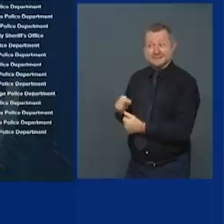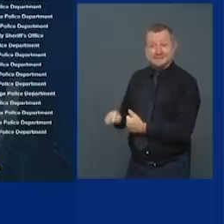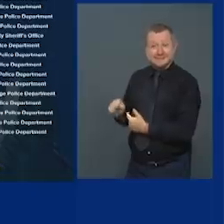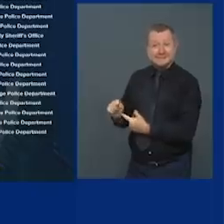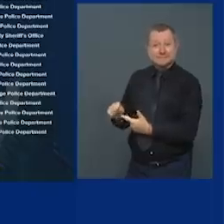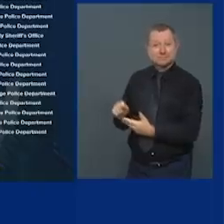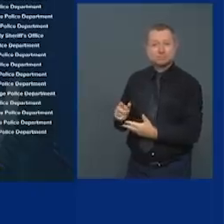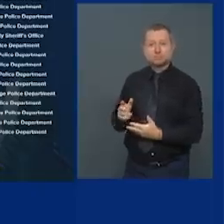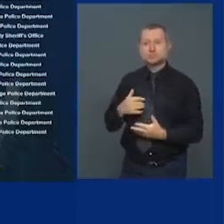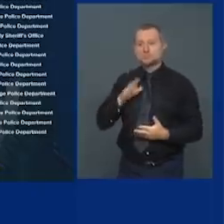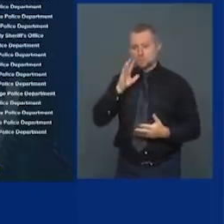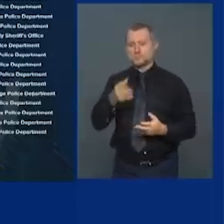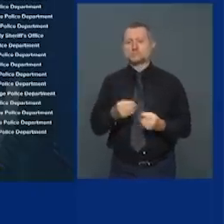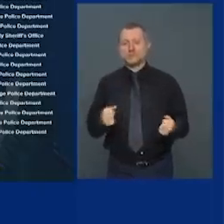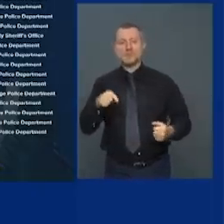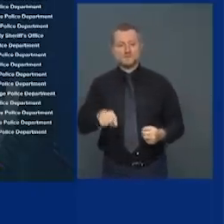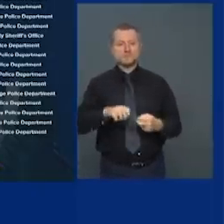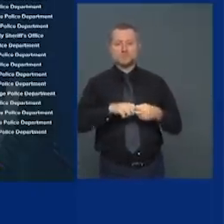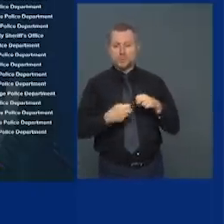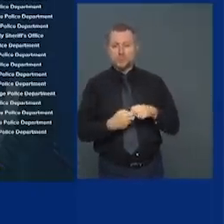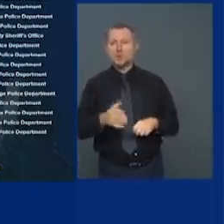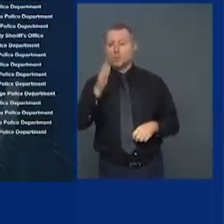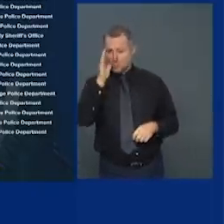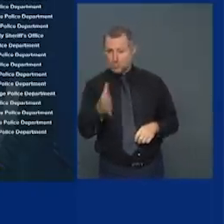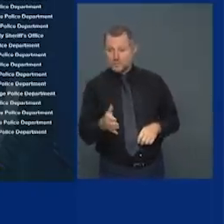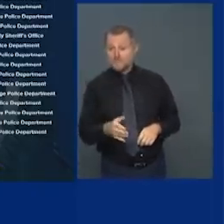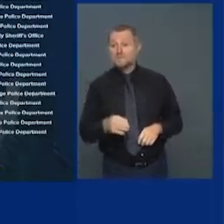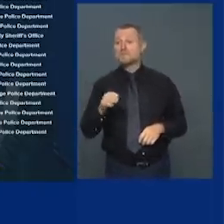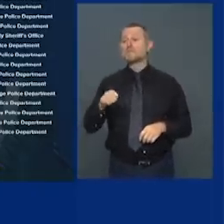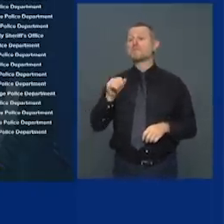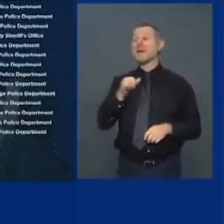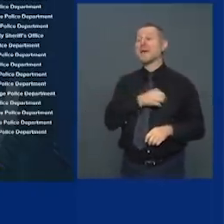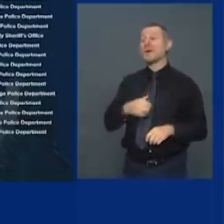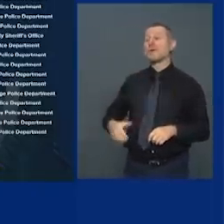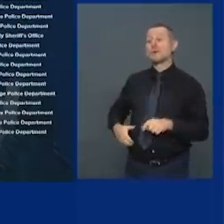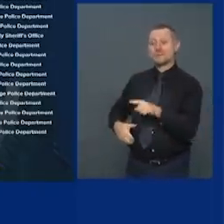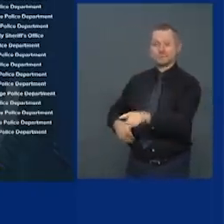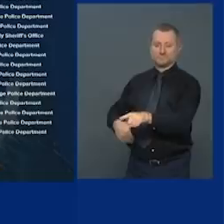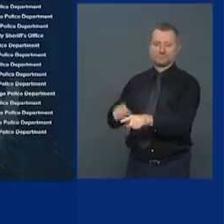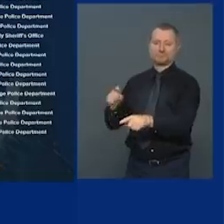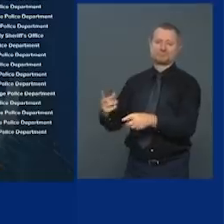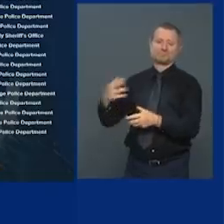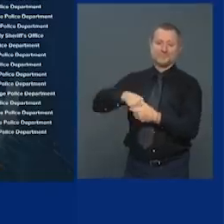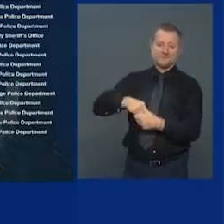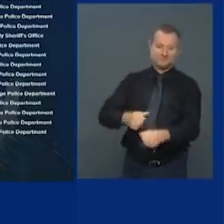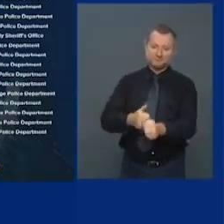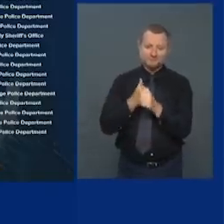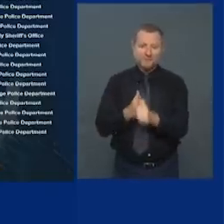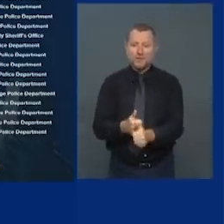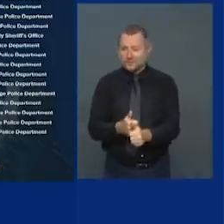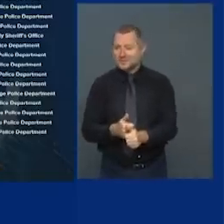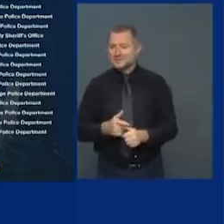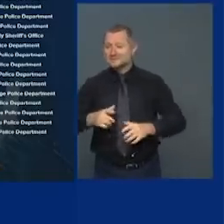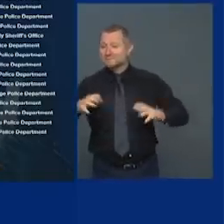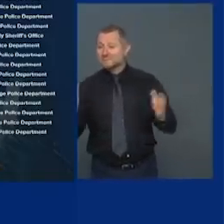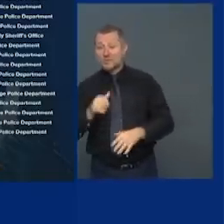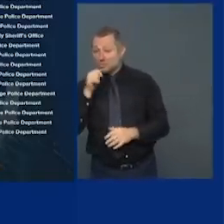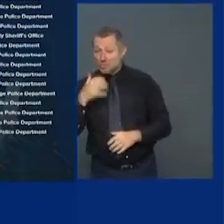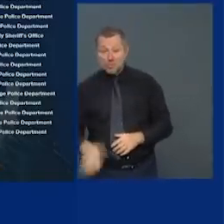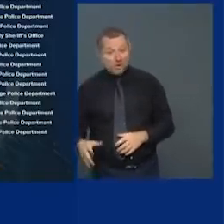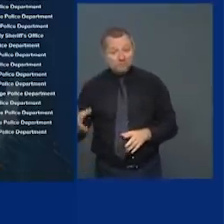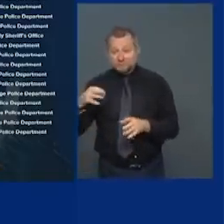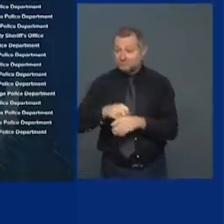issue also the mayor can lead the collaborative if he doesn't want to lead it the